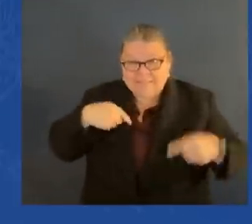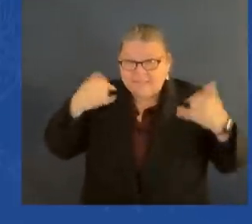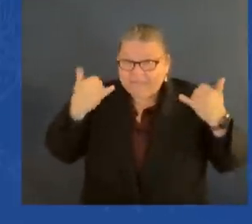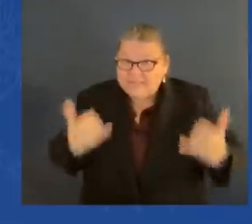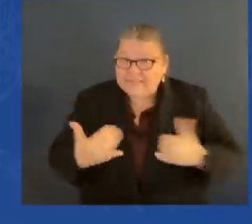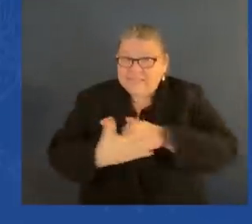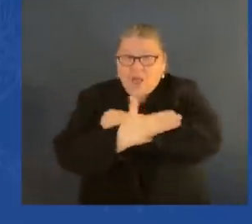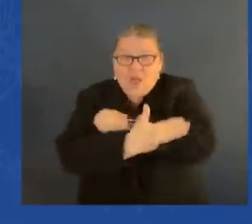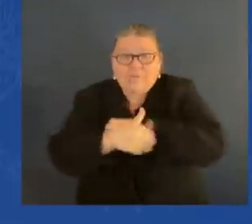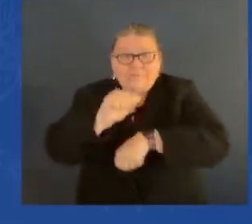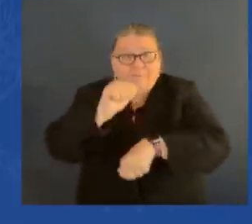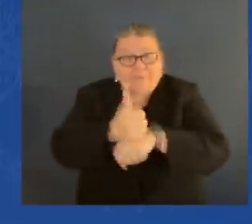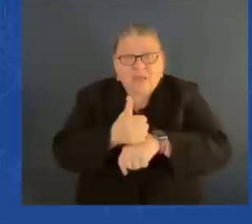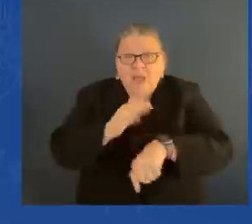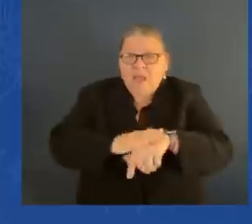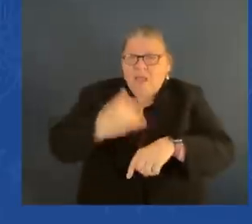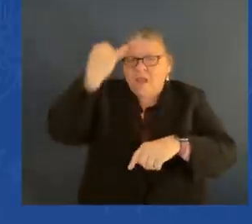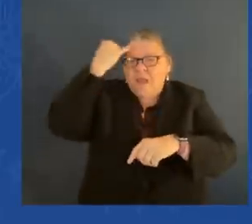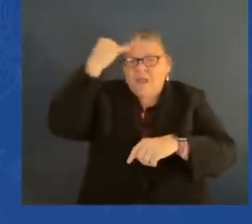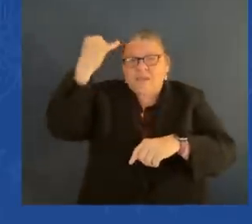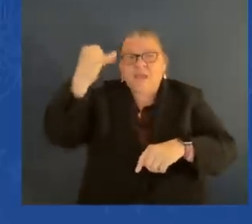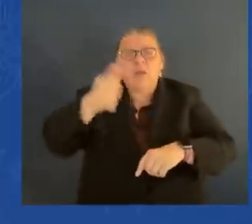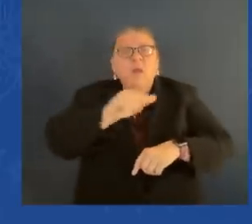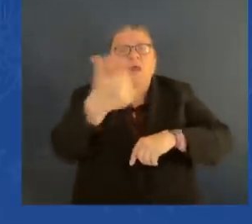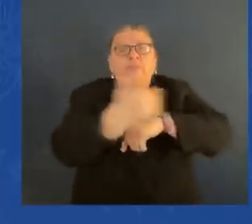ethnicity, religion, race.